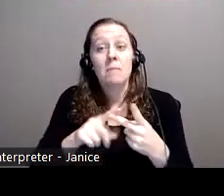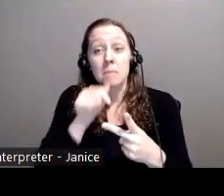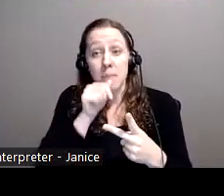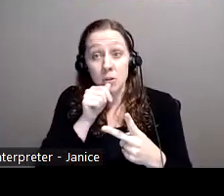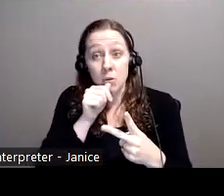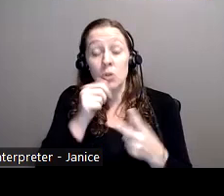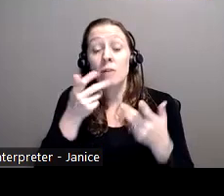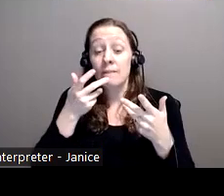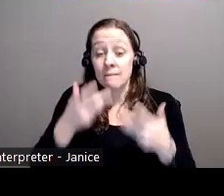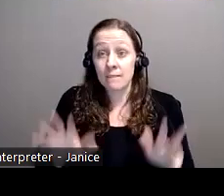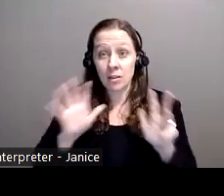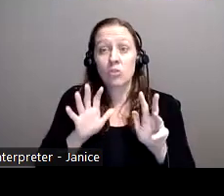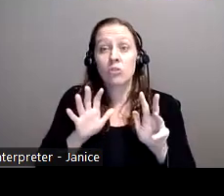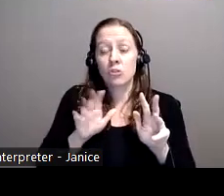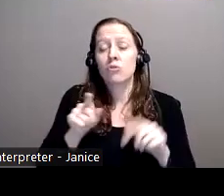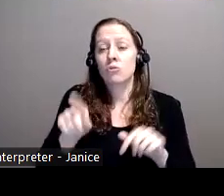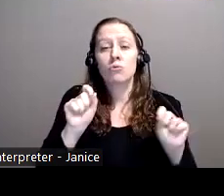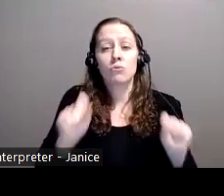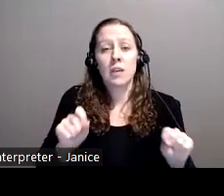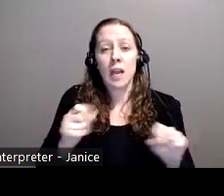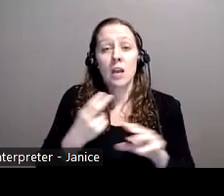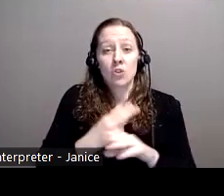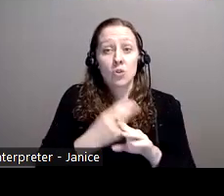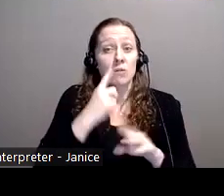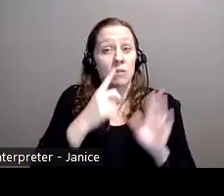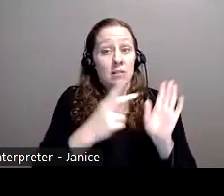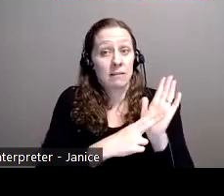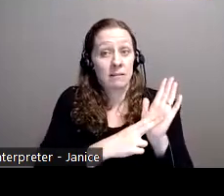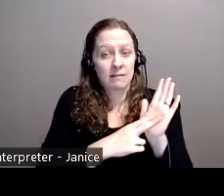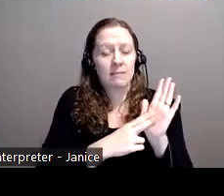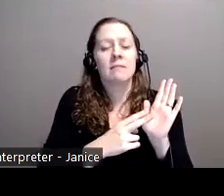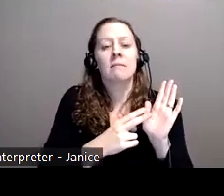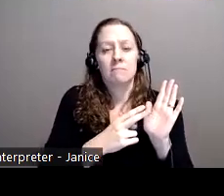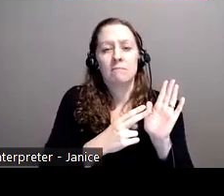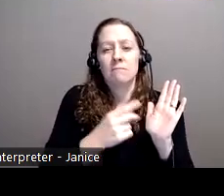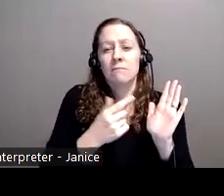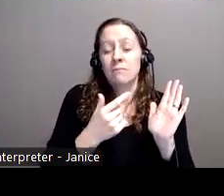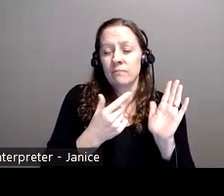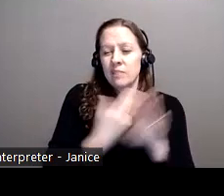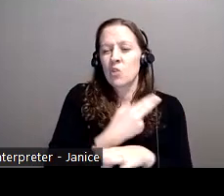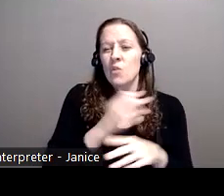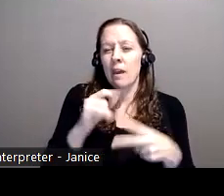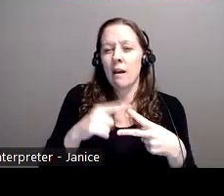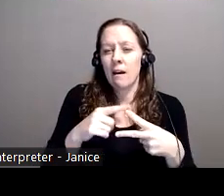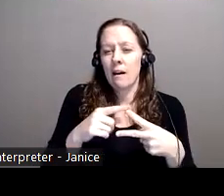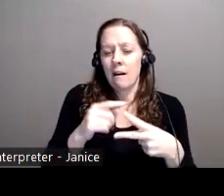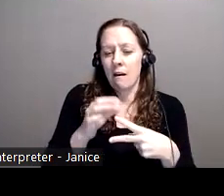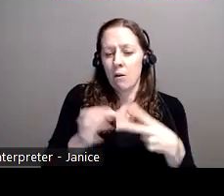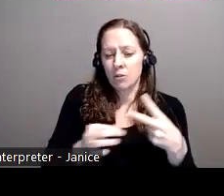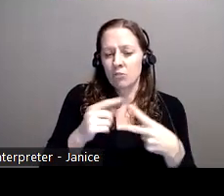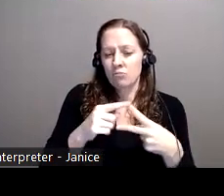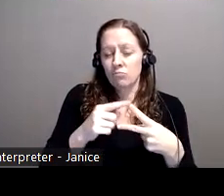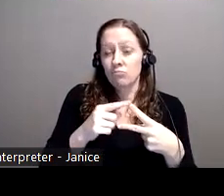use that username and password that you created to log in through the GC key. And you'll be able to file your